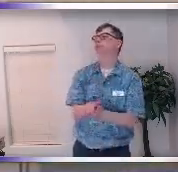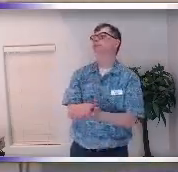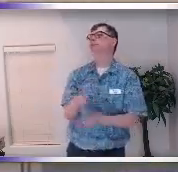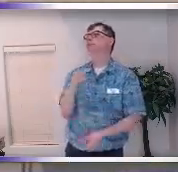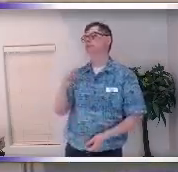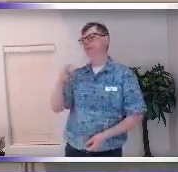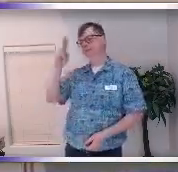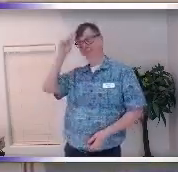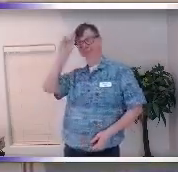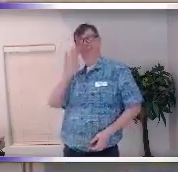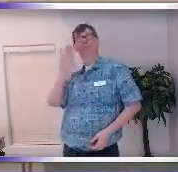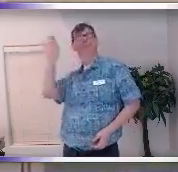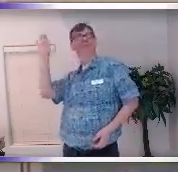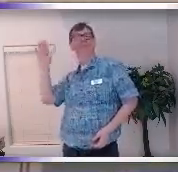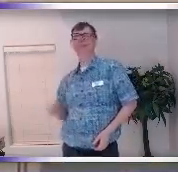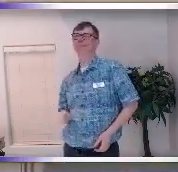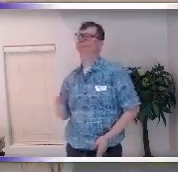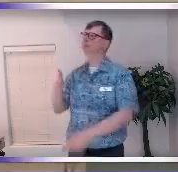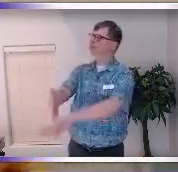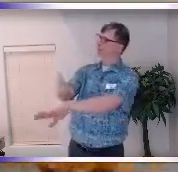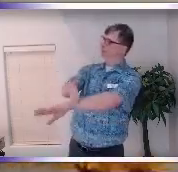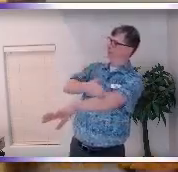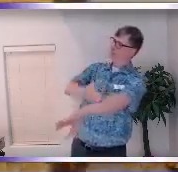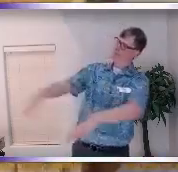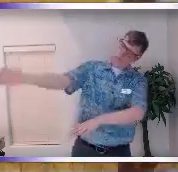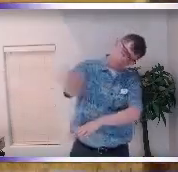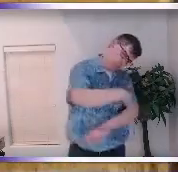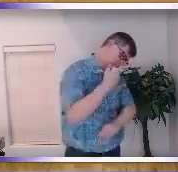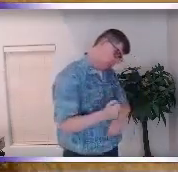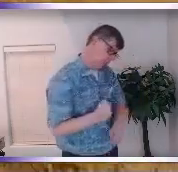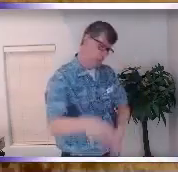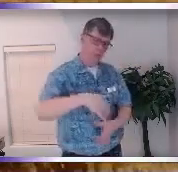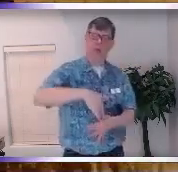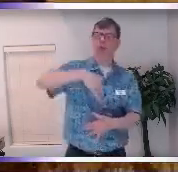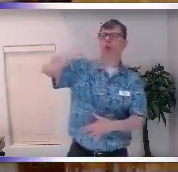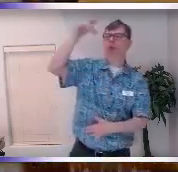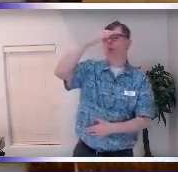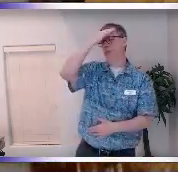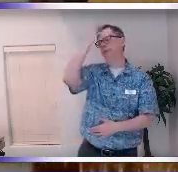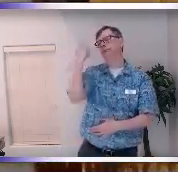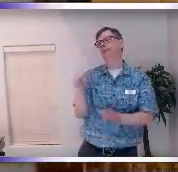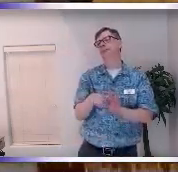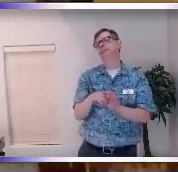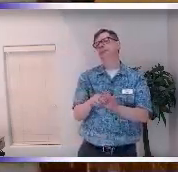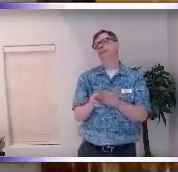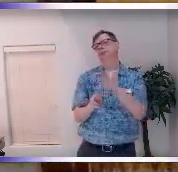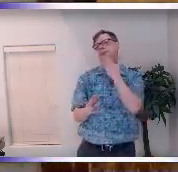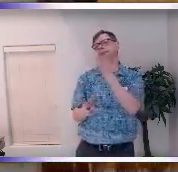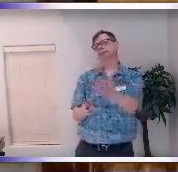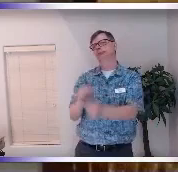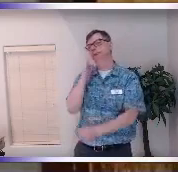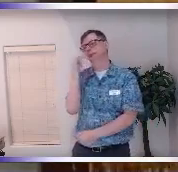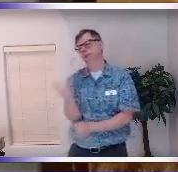piety and this is a process that we all go through we become very spiritual and we can use this as an excuse uh in